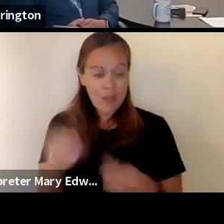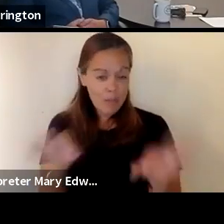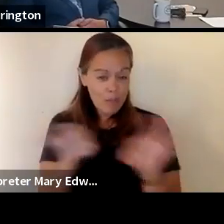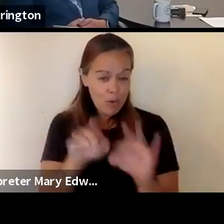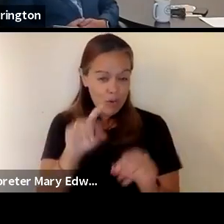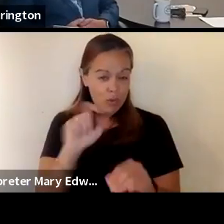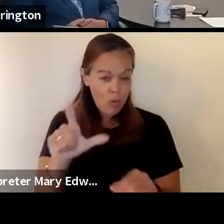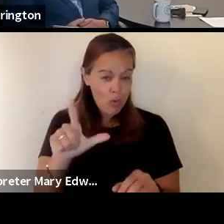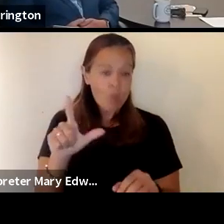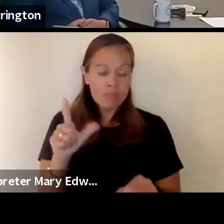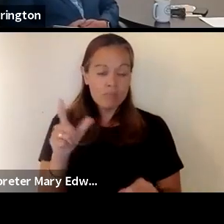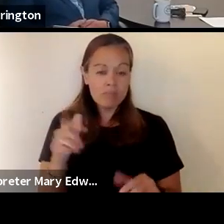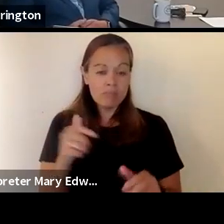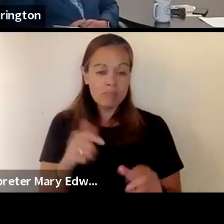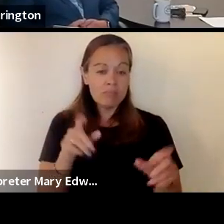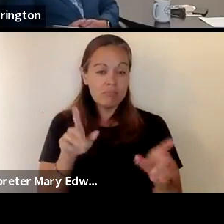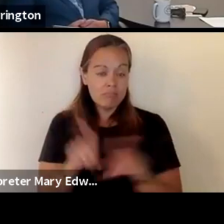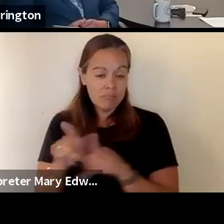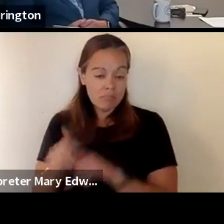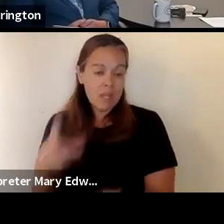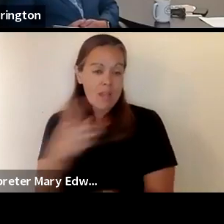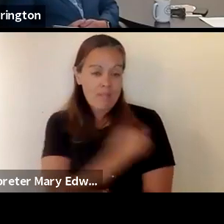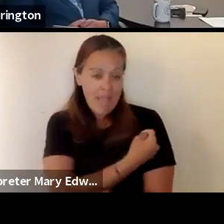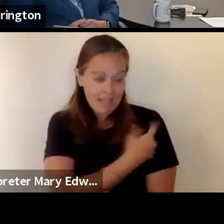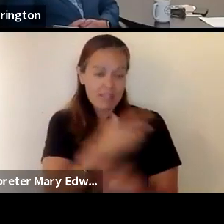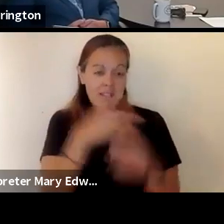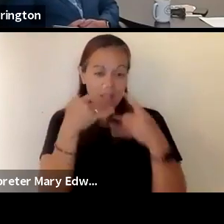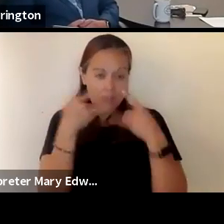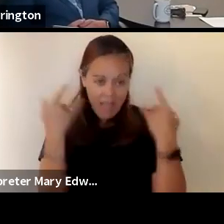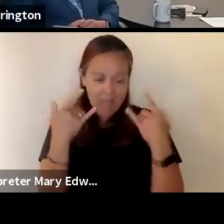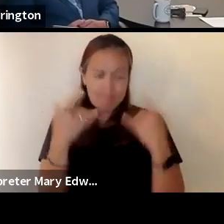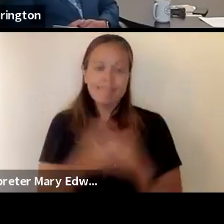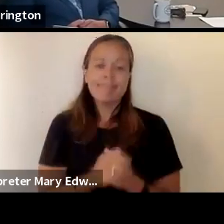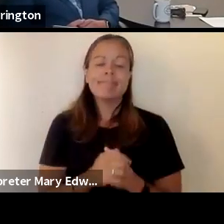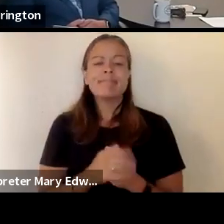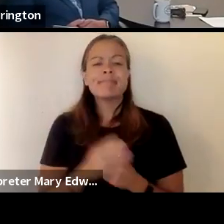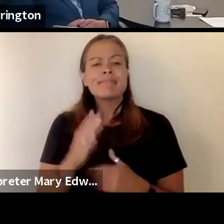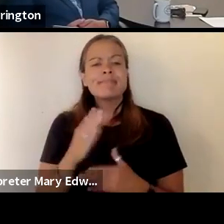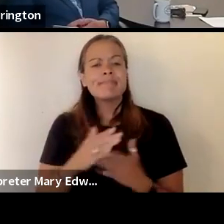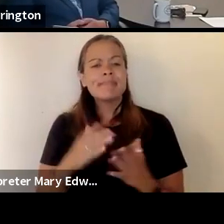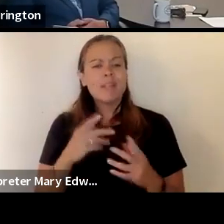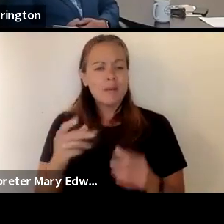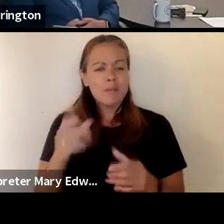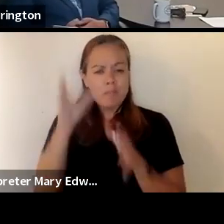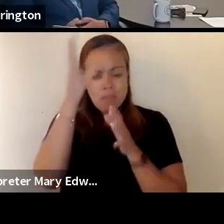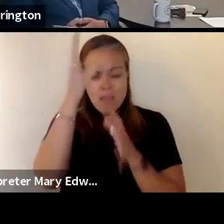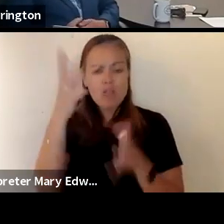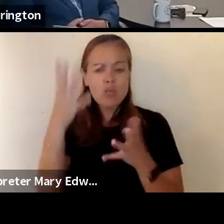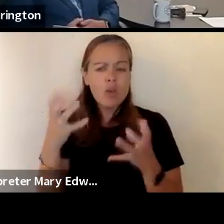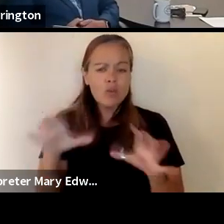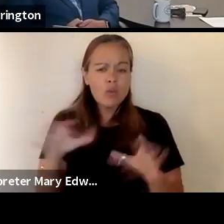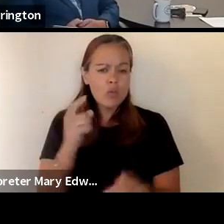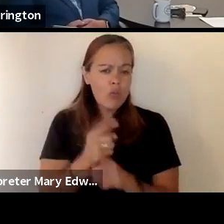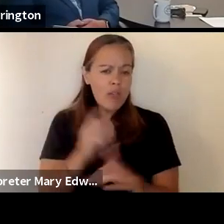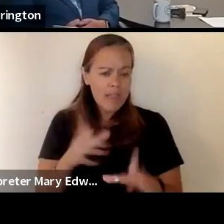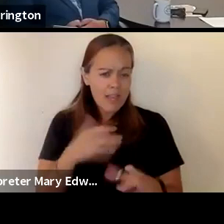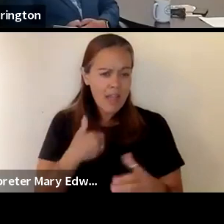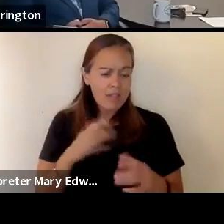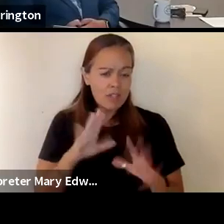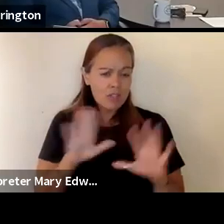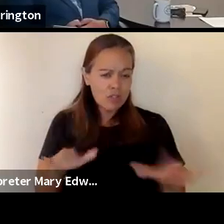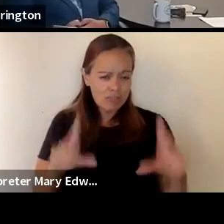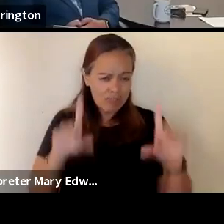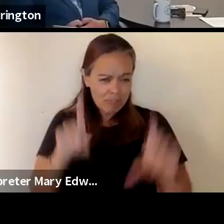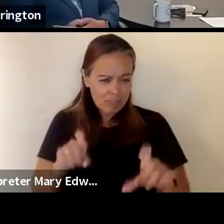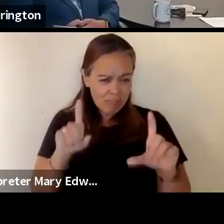in the tool belt alongside vaccination and masking and we have some parents who wanted to do the right thing and and have their children tested and they're just